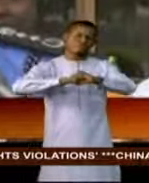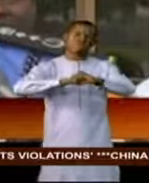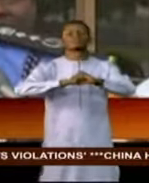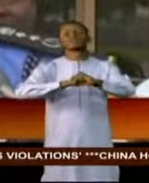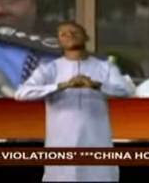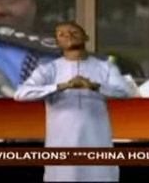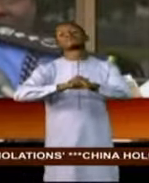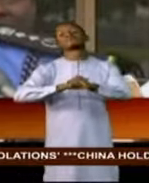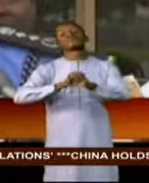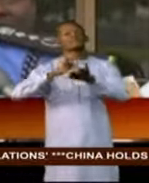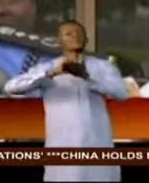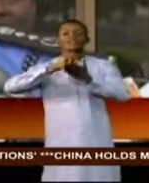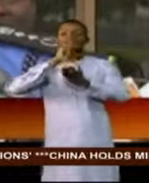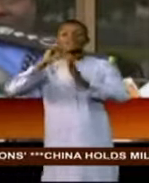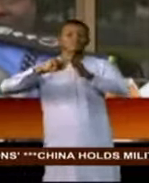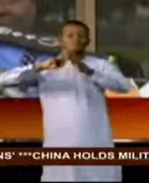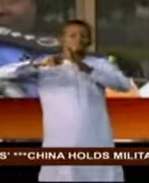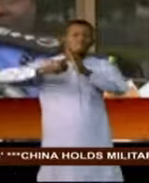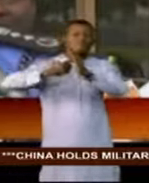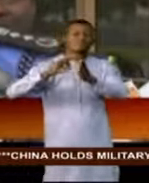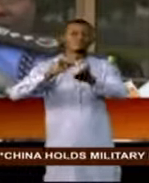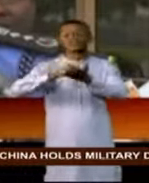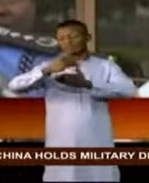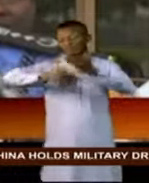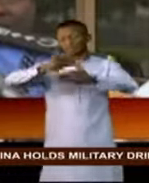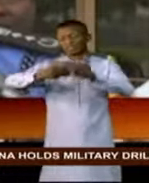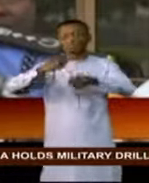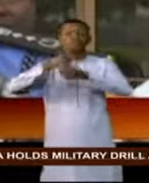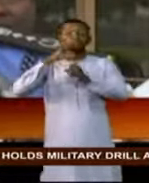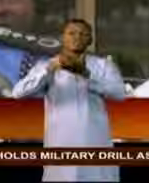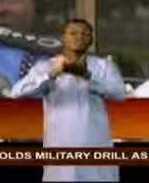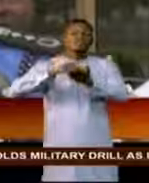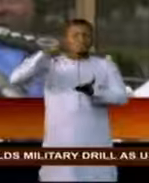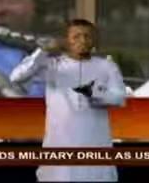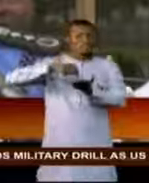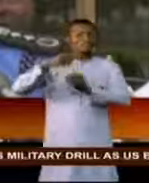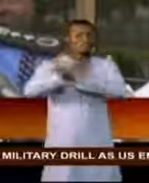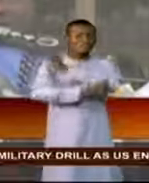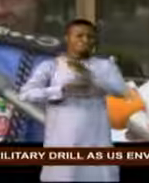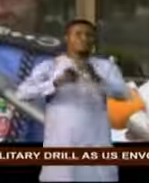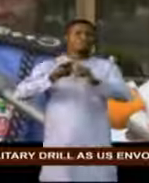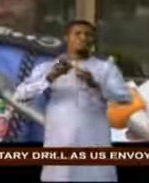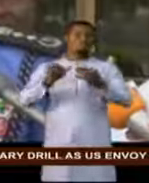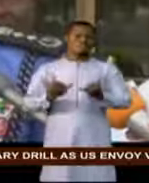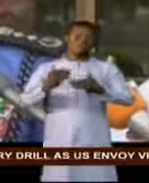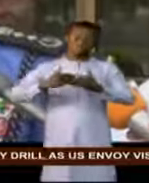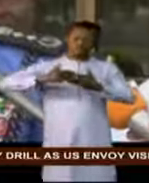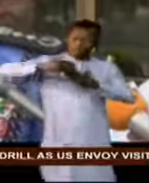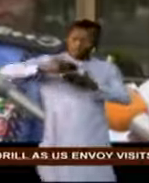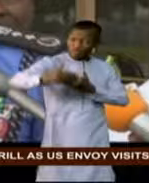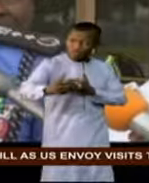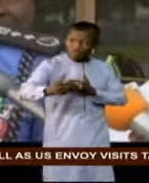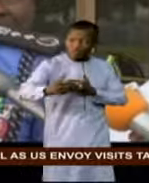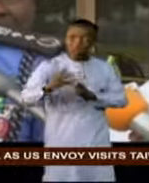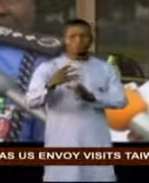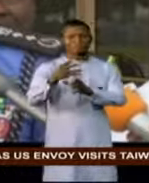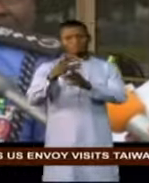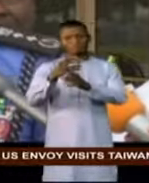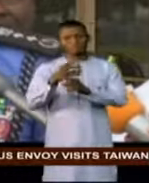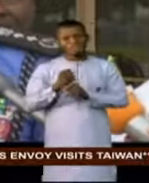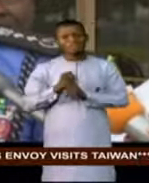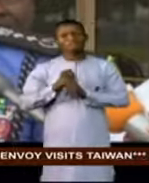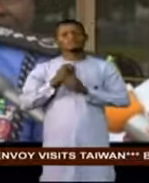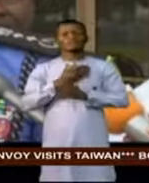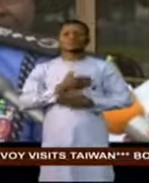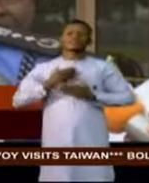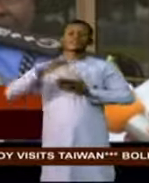the beginning of the process to ensure that this country from now onward gives elections that